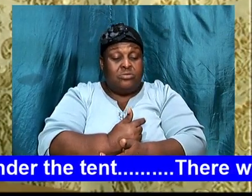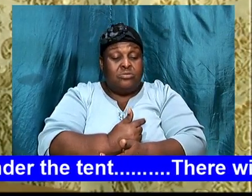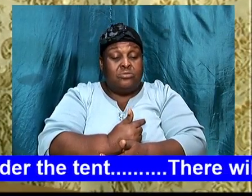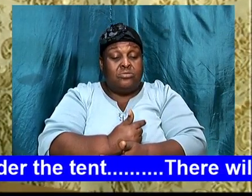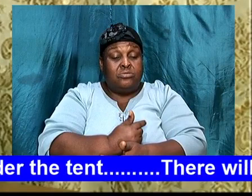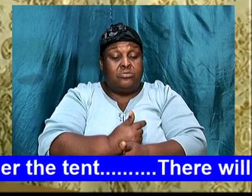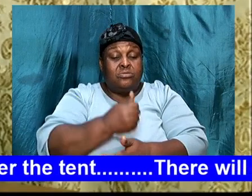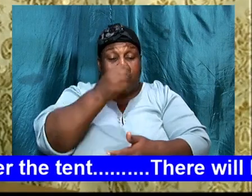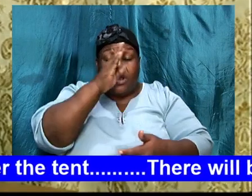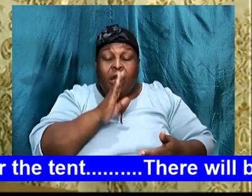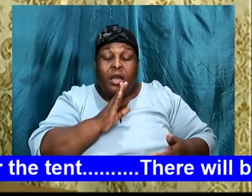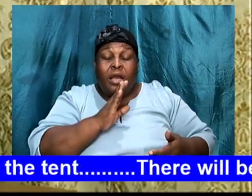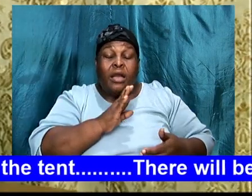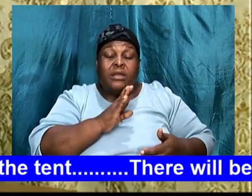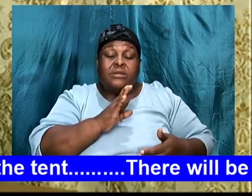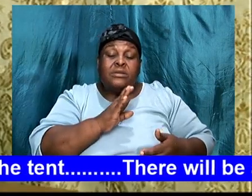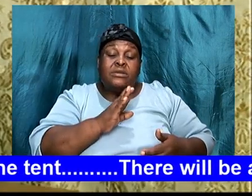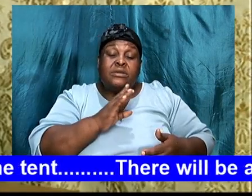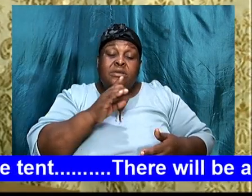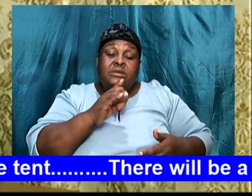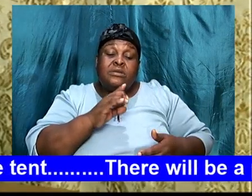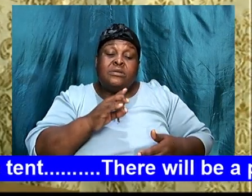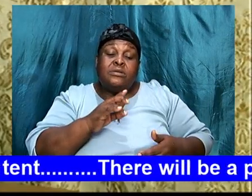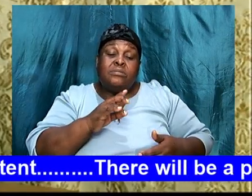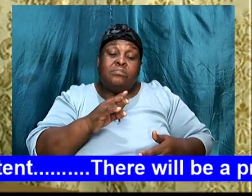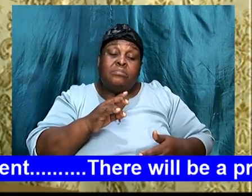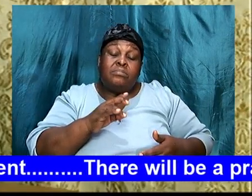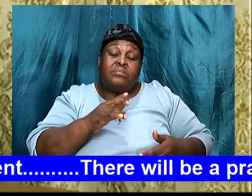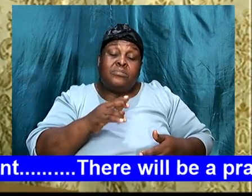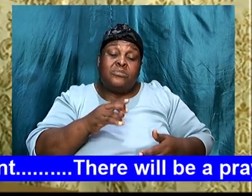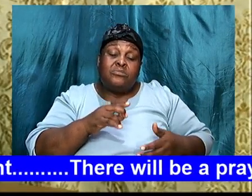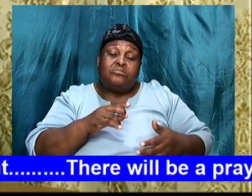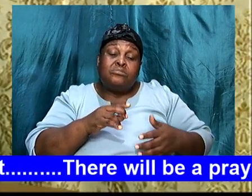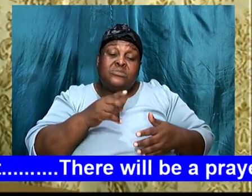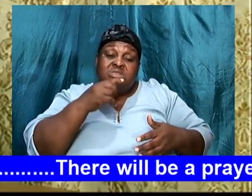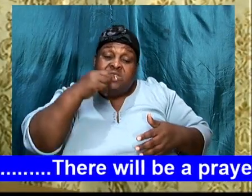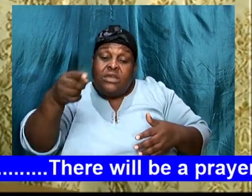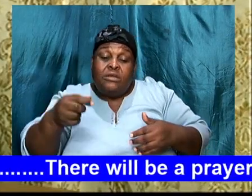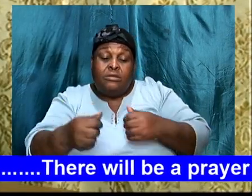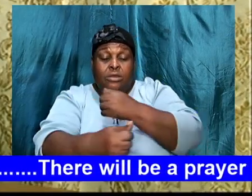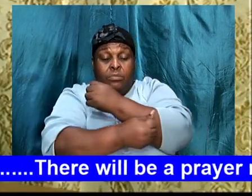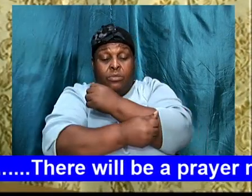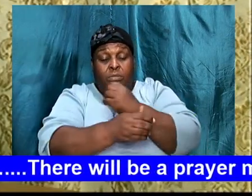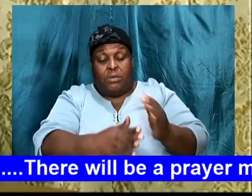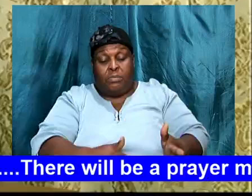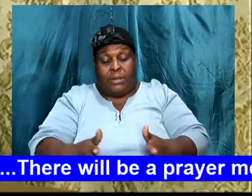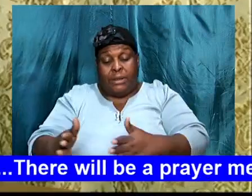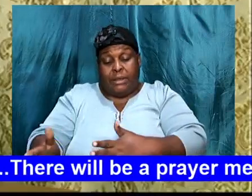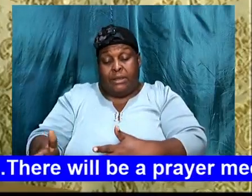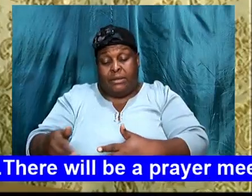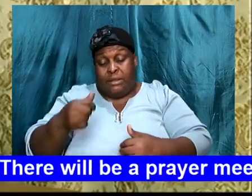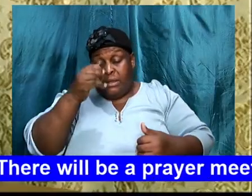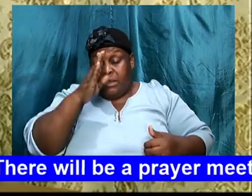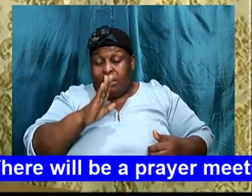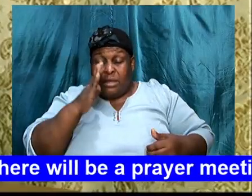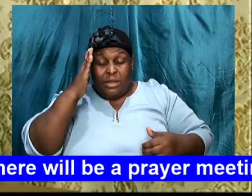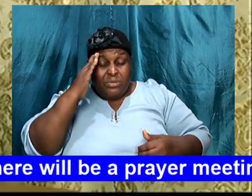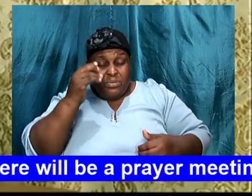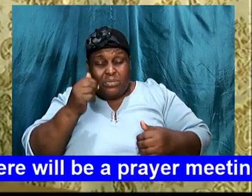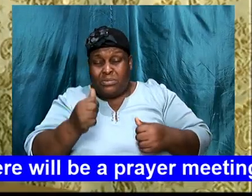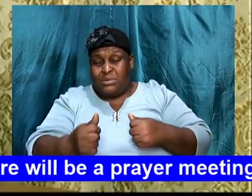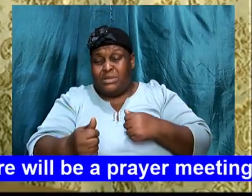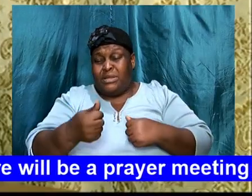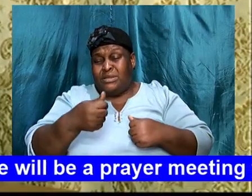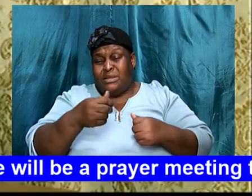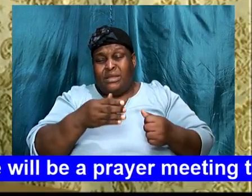Genesis, God reiterated this plan to him, and, he knew that, God had a plan for him, he knew